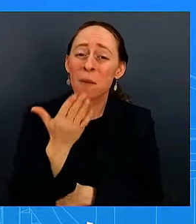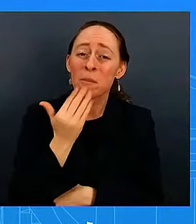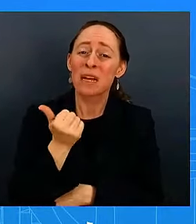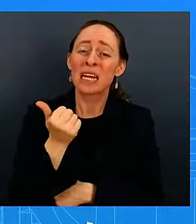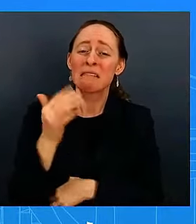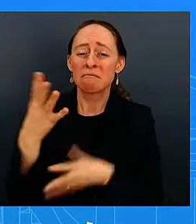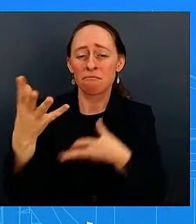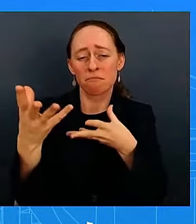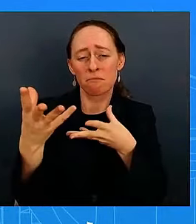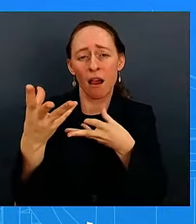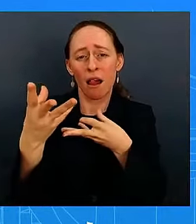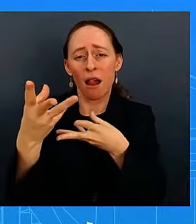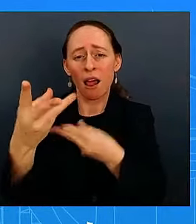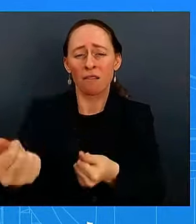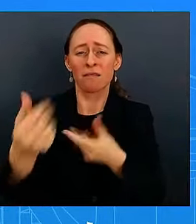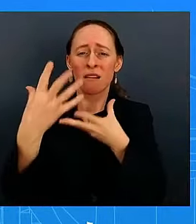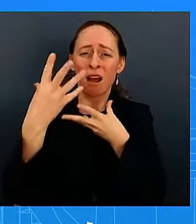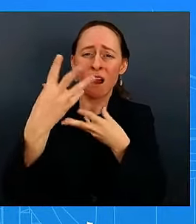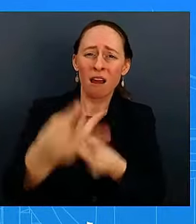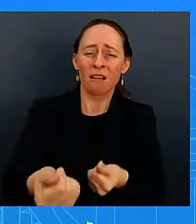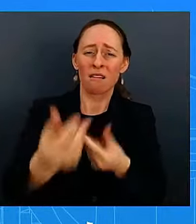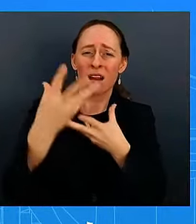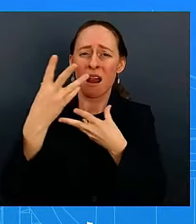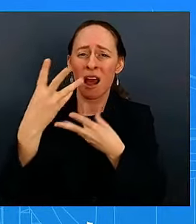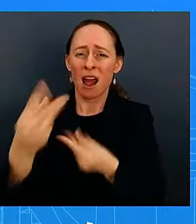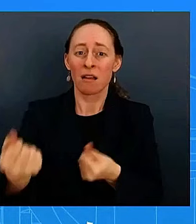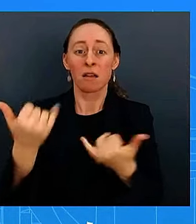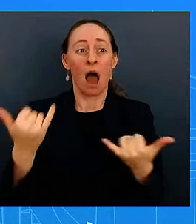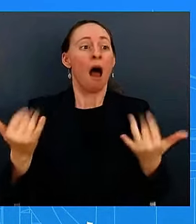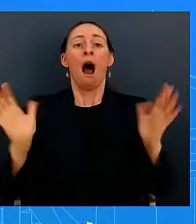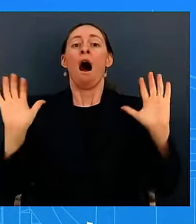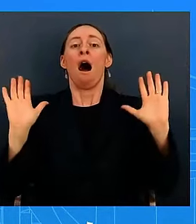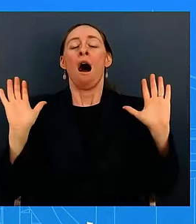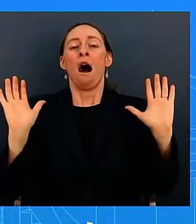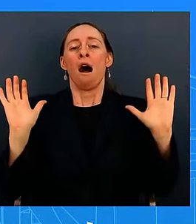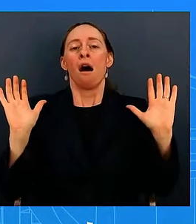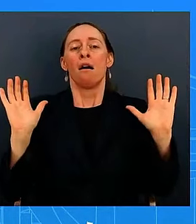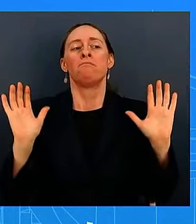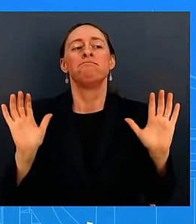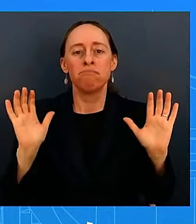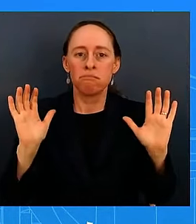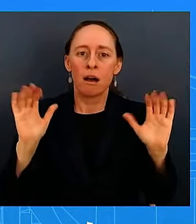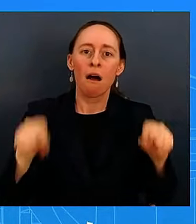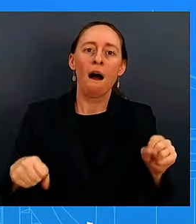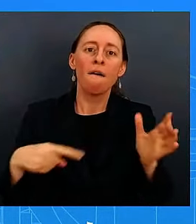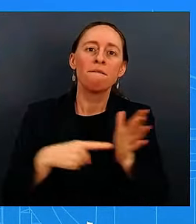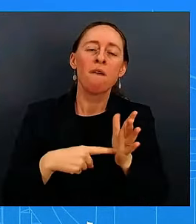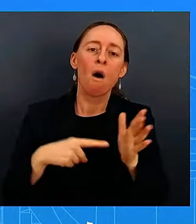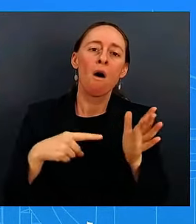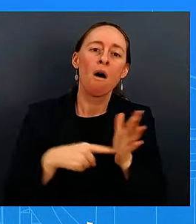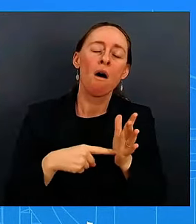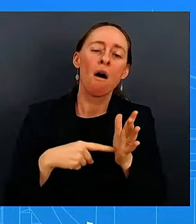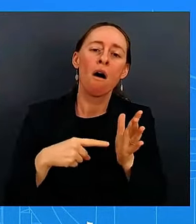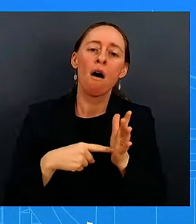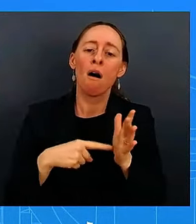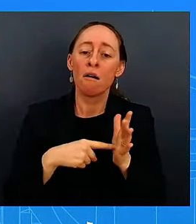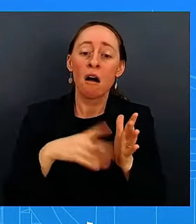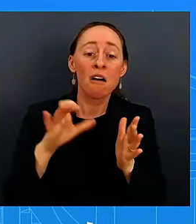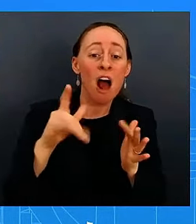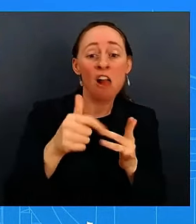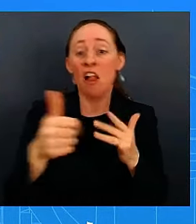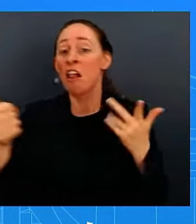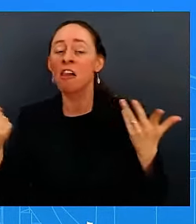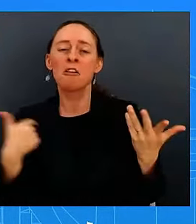pharmaceuticals and now we're in a position where we can lower those drugs i don't have anything to to say or to add beyond what the president shared today